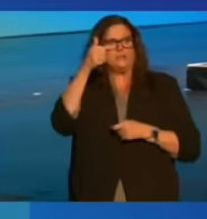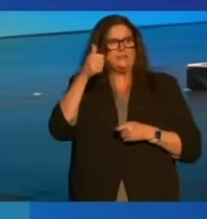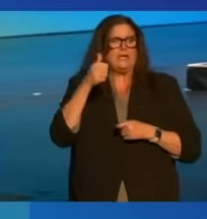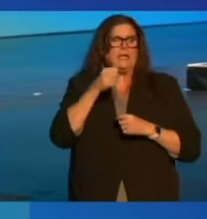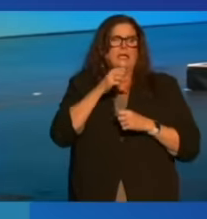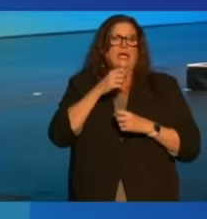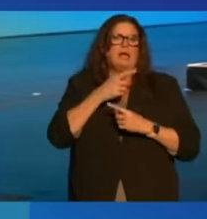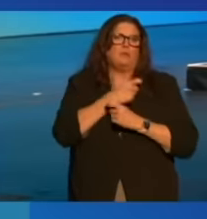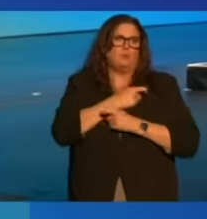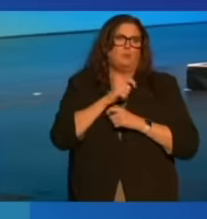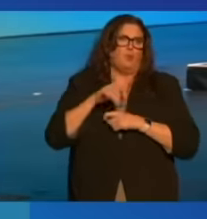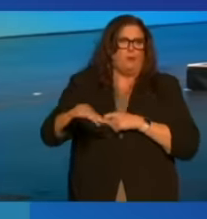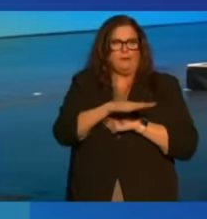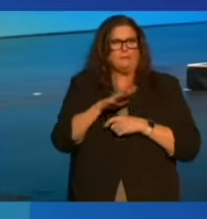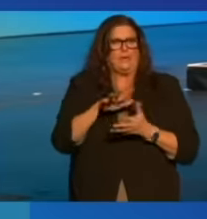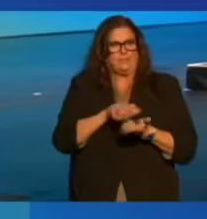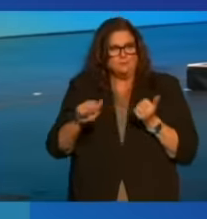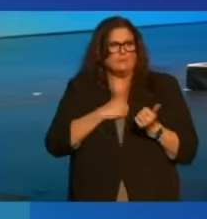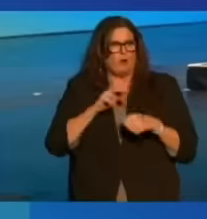poisoning of our natural environment.